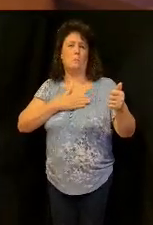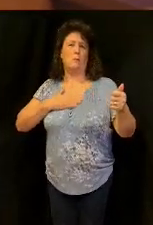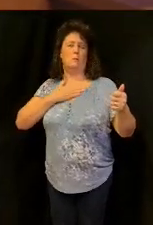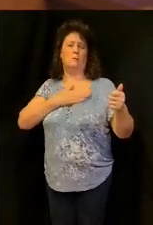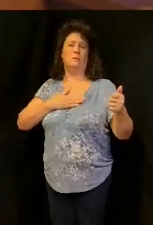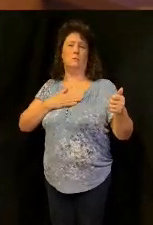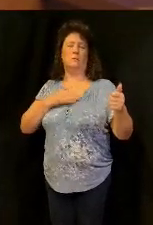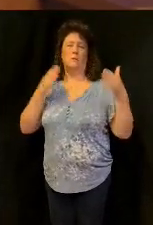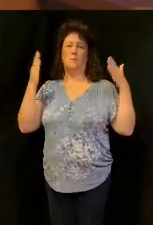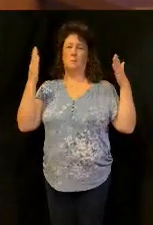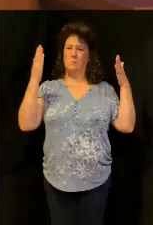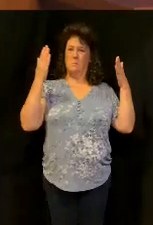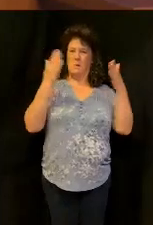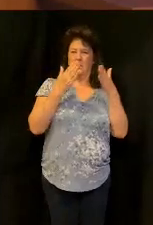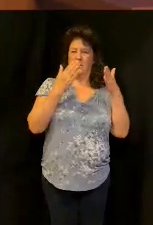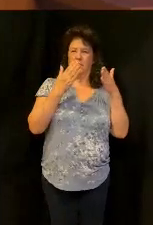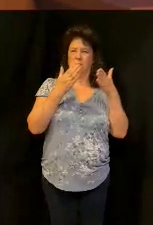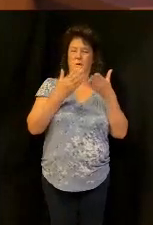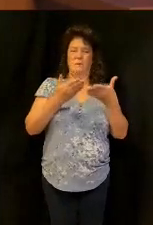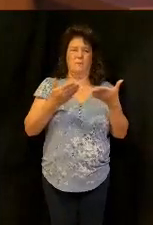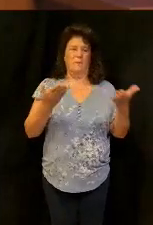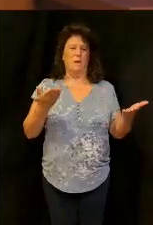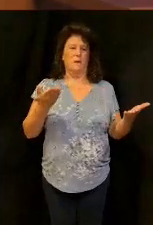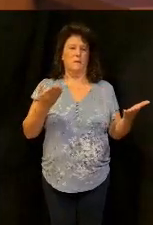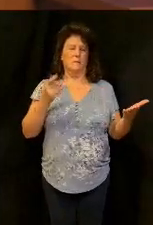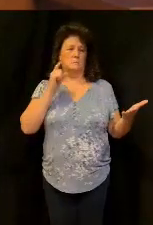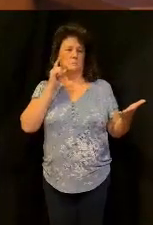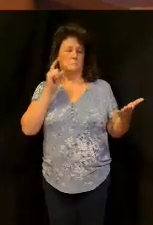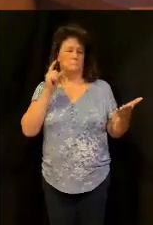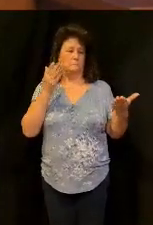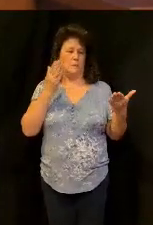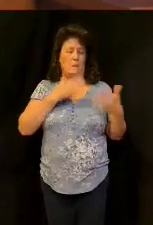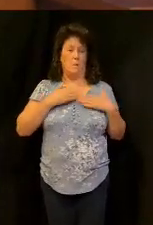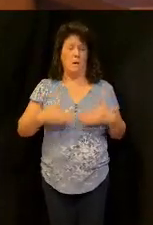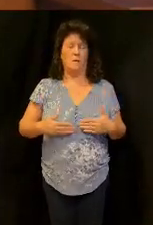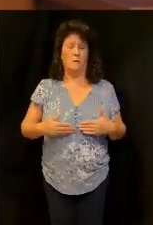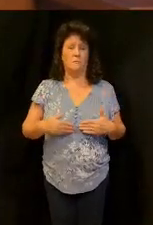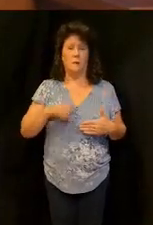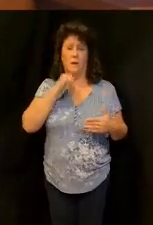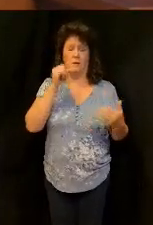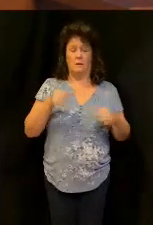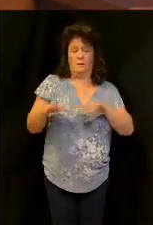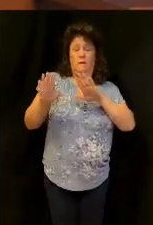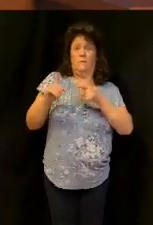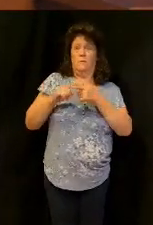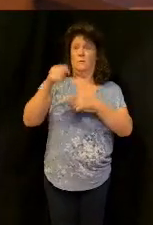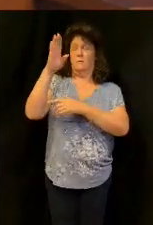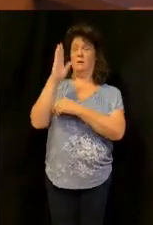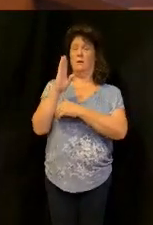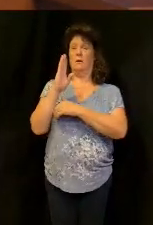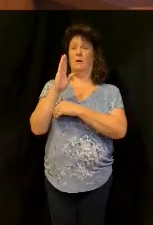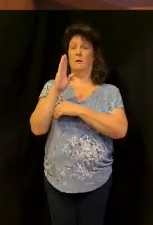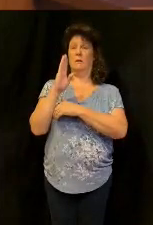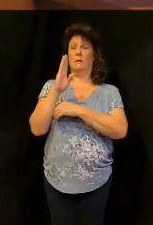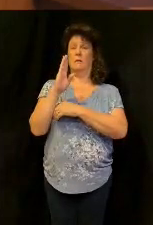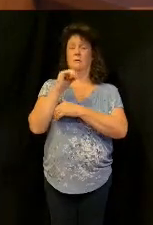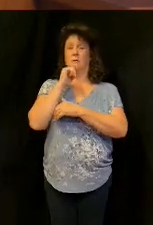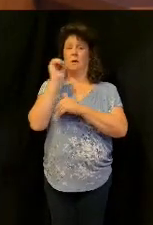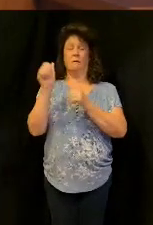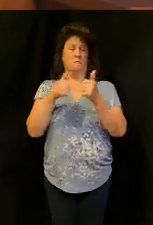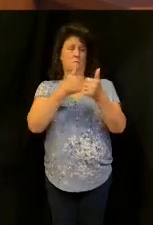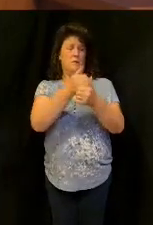Focusing on living according to the flesh, and emotions, and actions, not submitted to God, and not the spirit. That's what he's talking about.